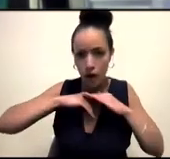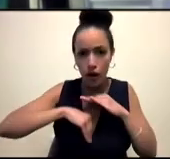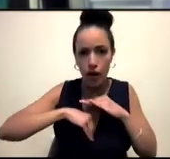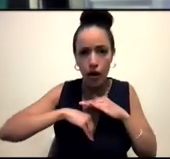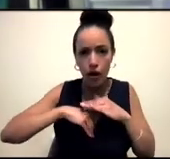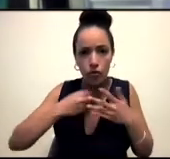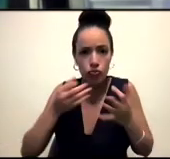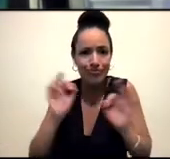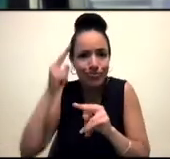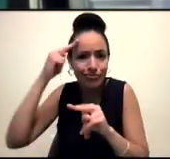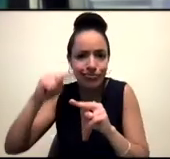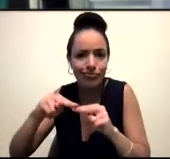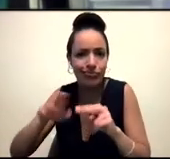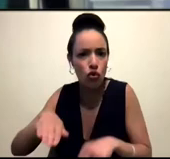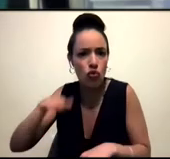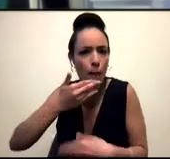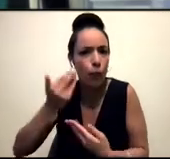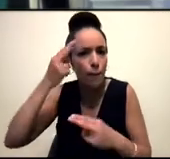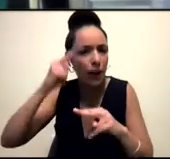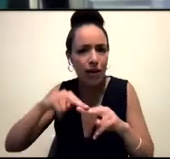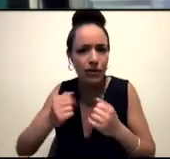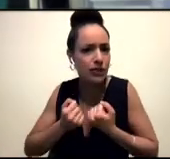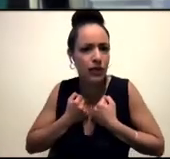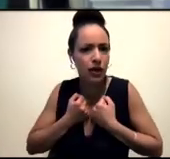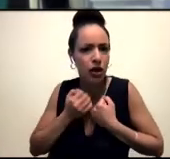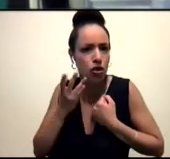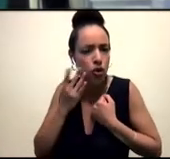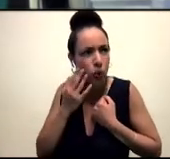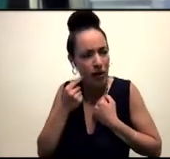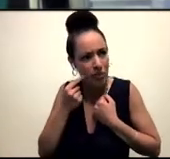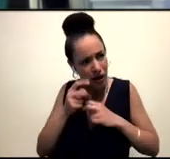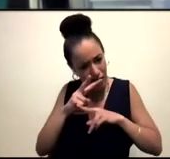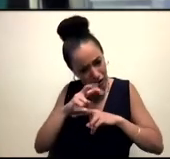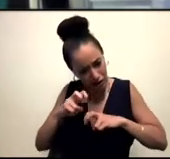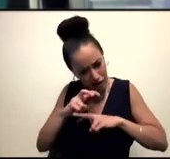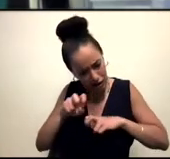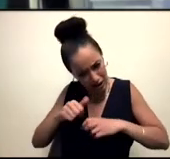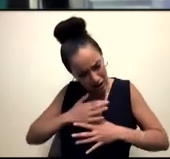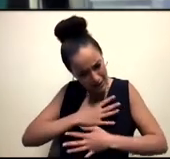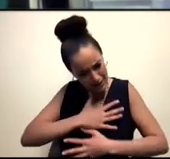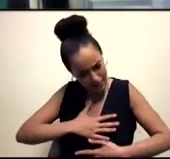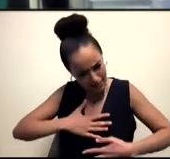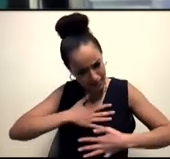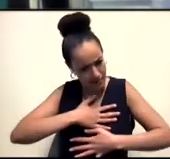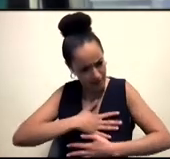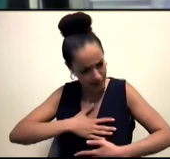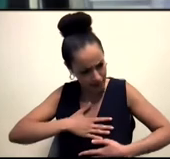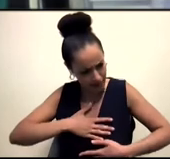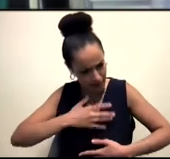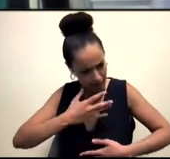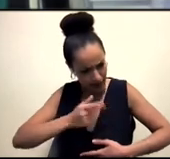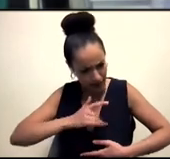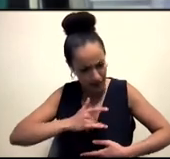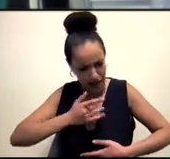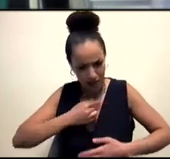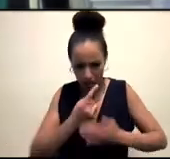and grow up without that. And when I tap into some of that, there's also this thing around feeling like an exile and